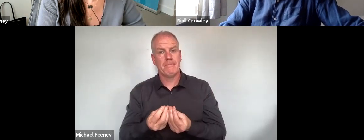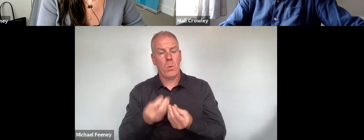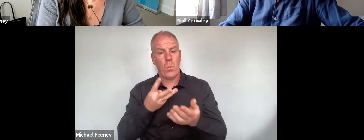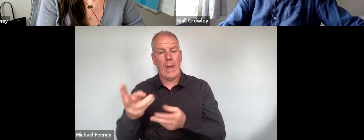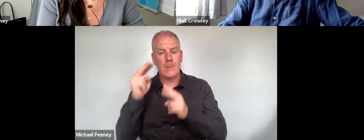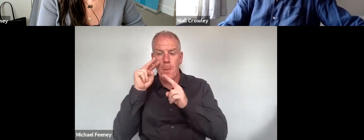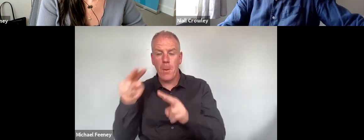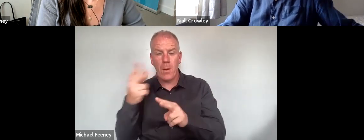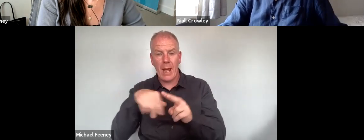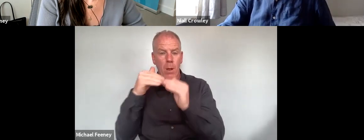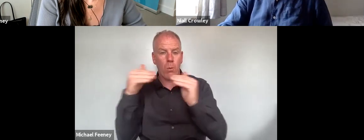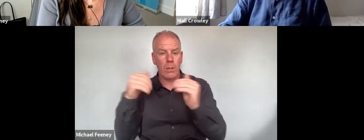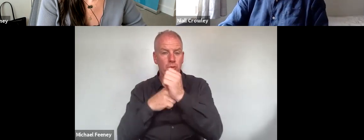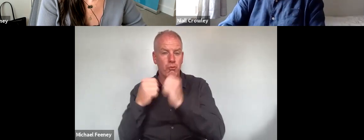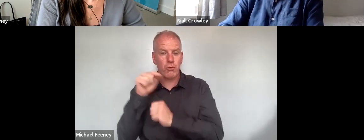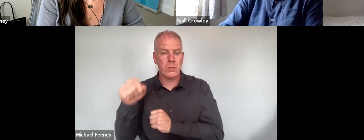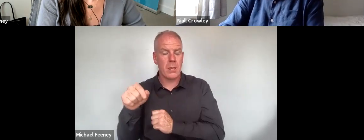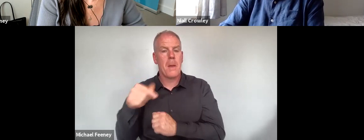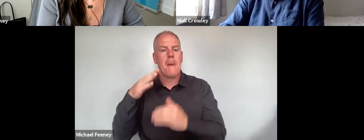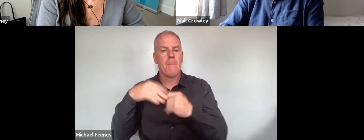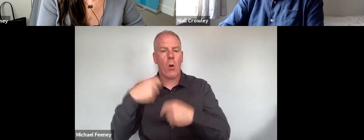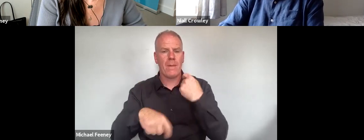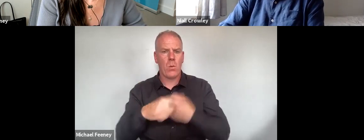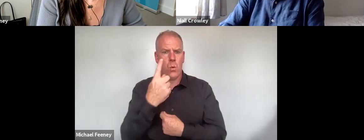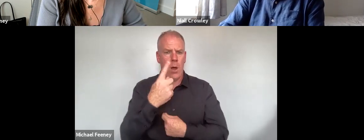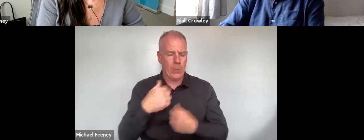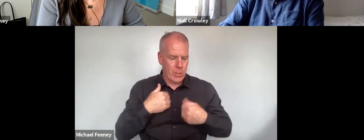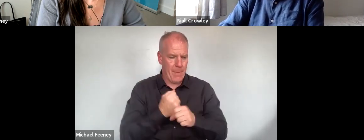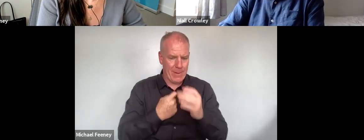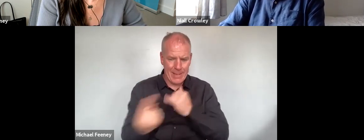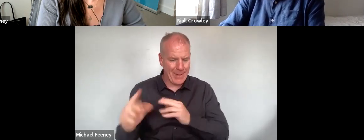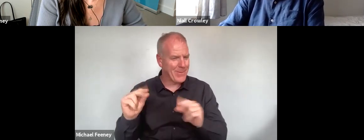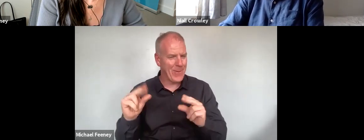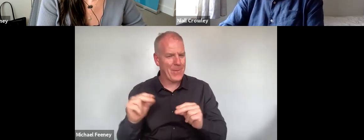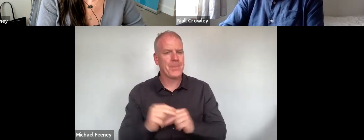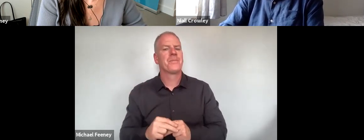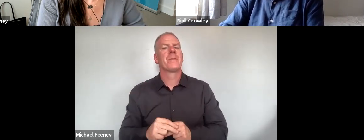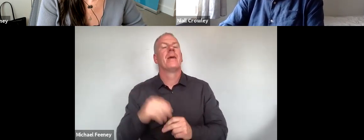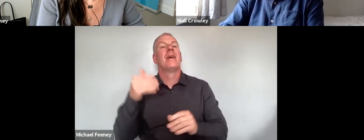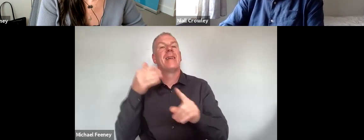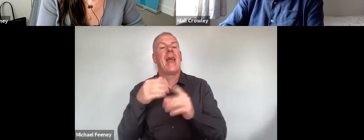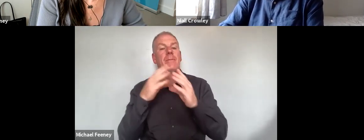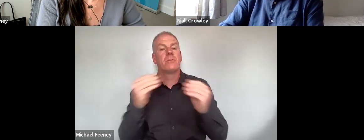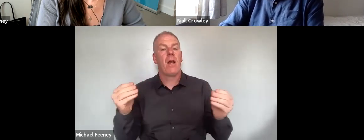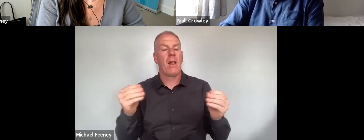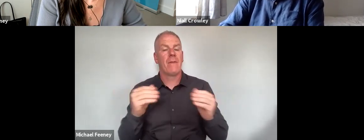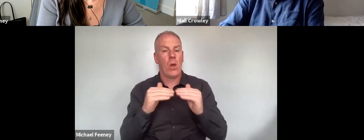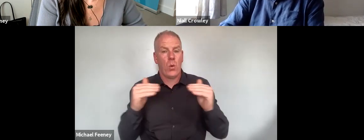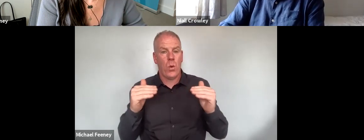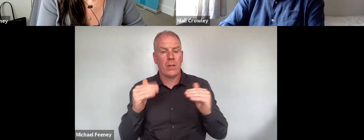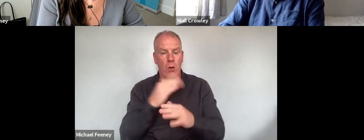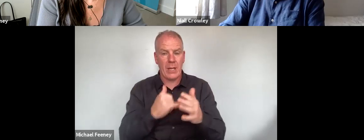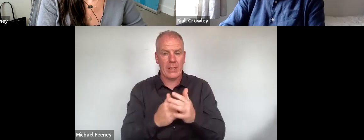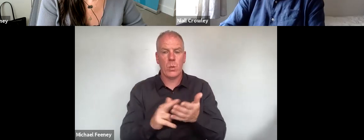architecture that goes beyond the previous singular concern with independence, in addressing equality bodies through, I think, a more useful